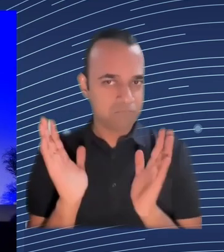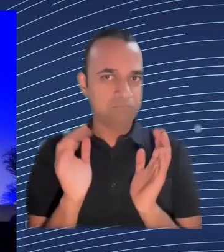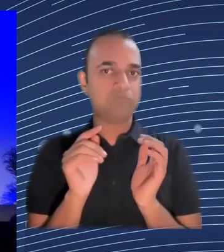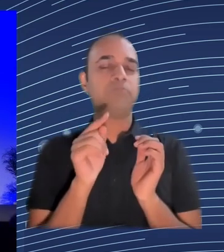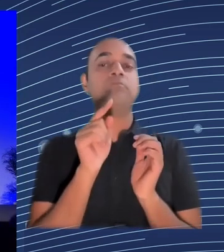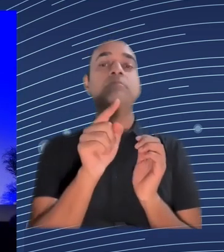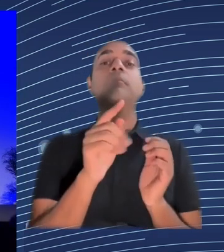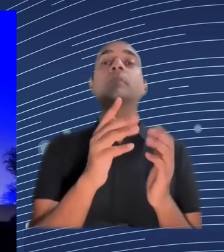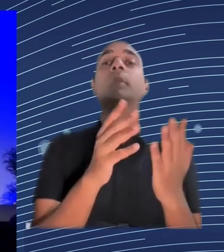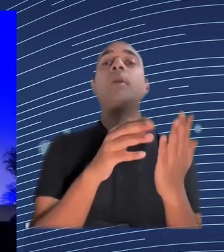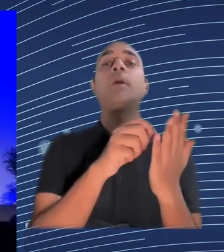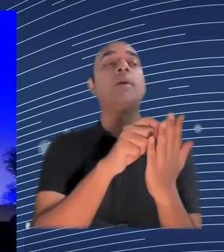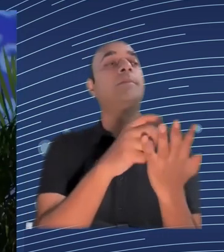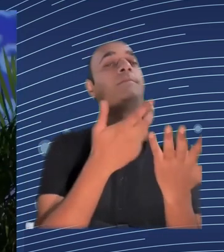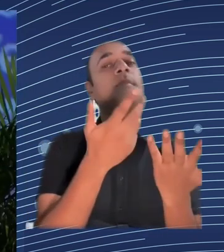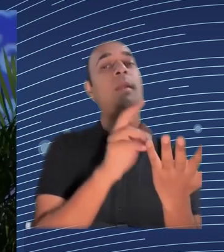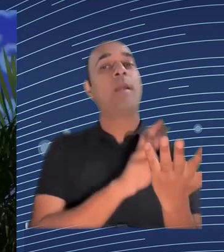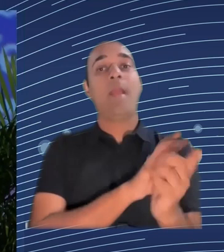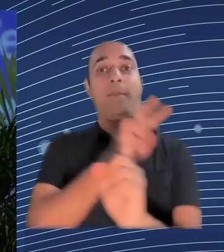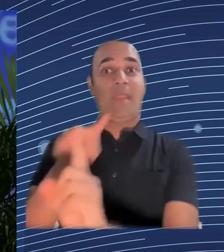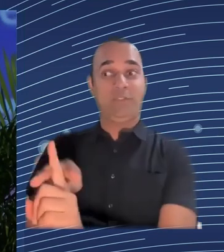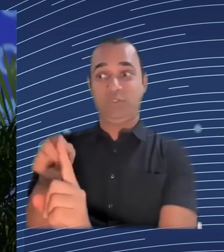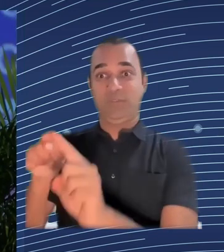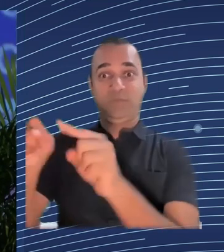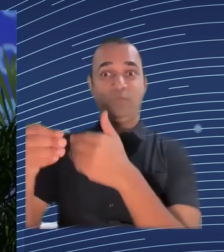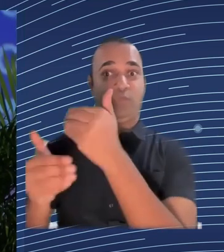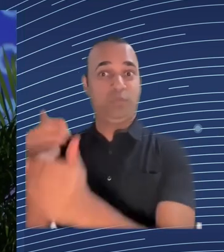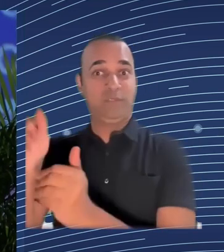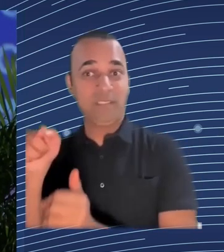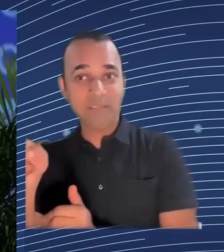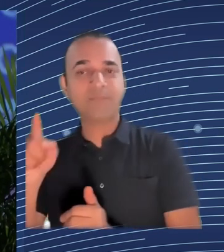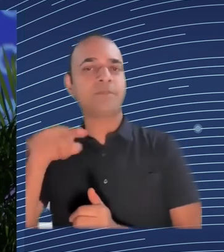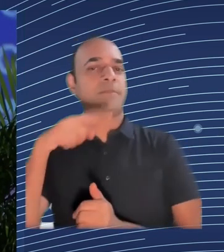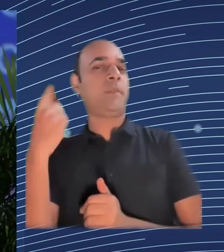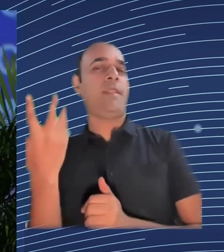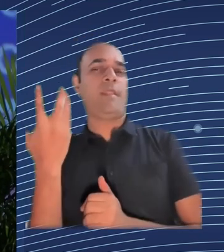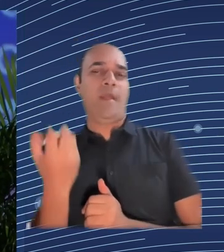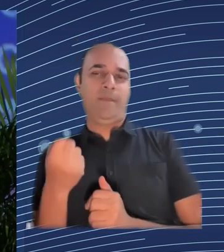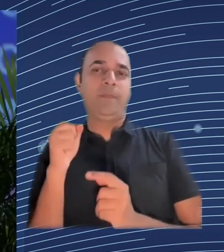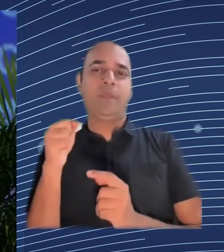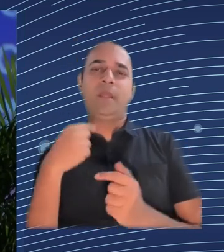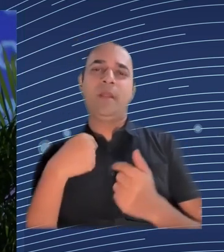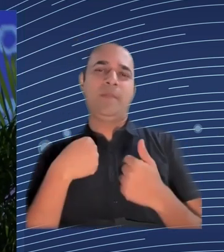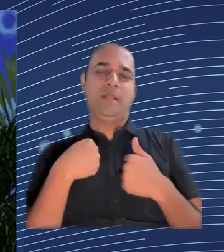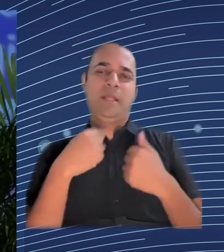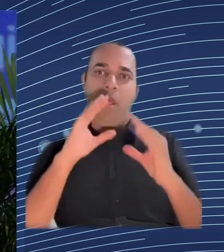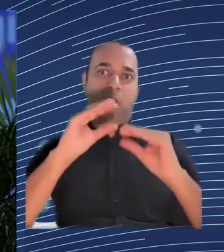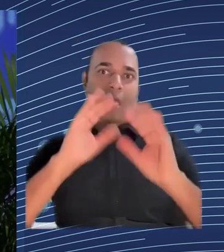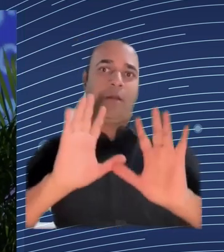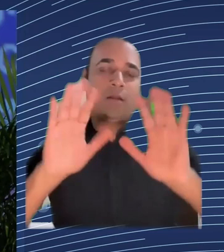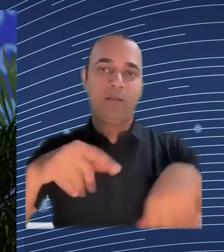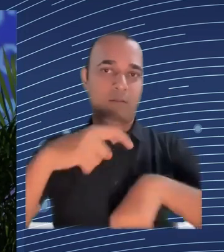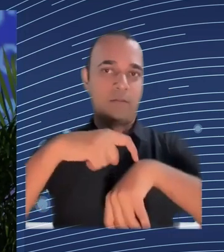happens in Germany with this legislation John you already said you're not afraid of rules